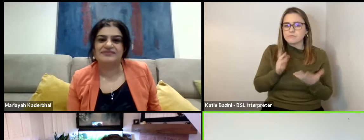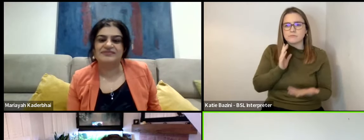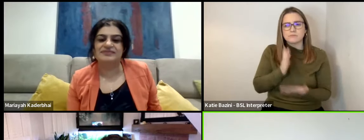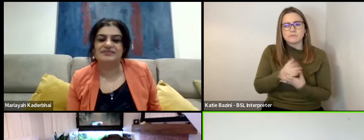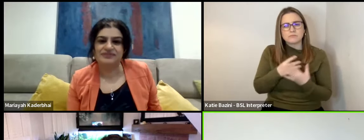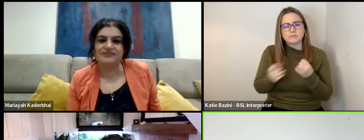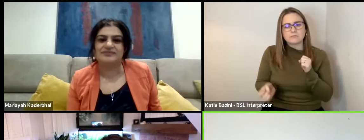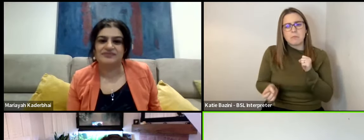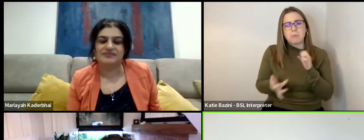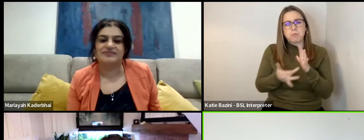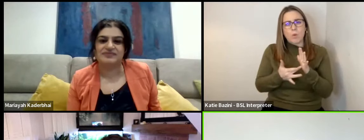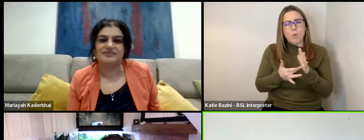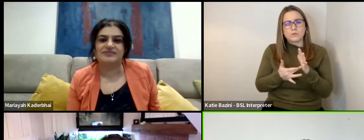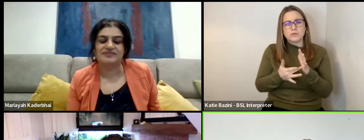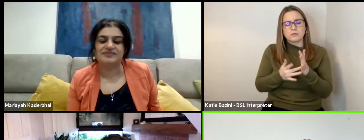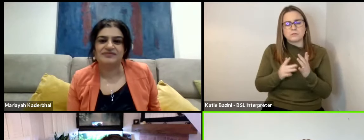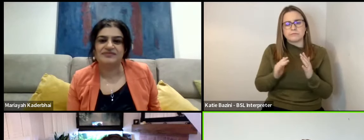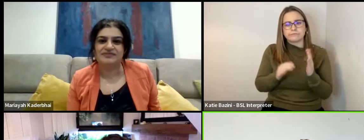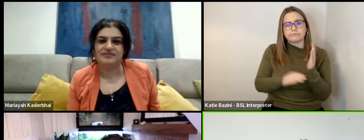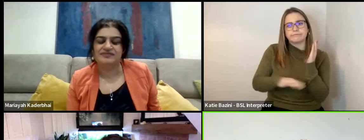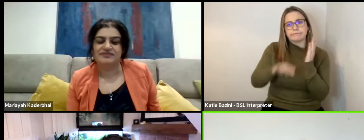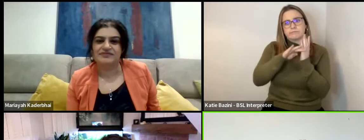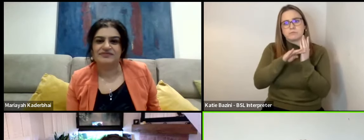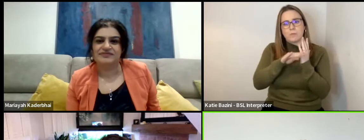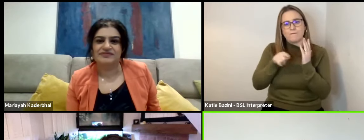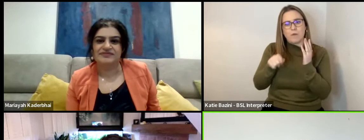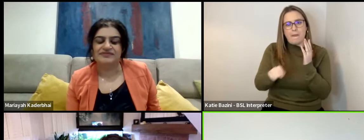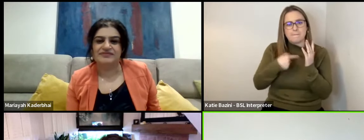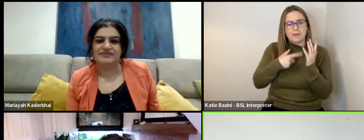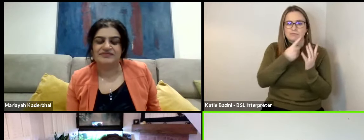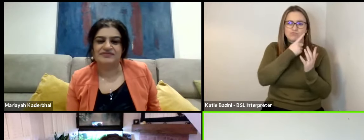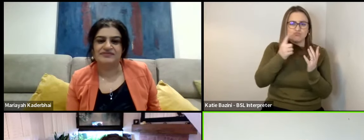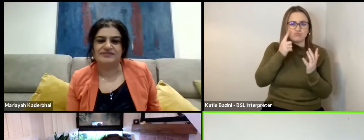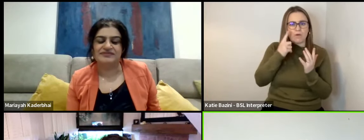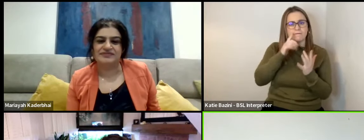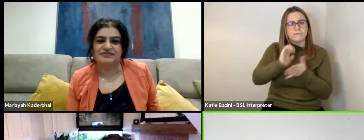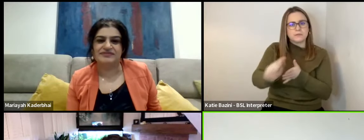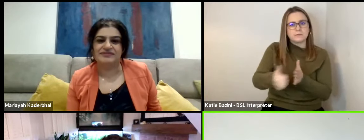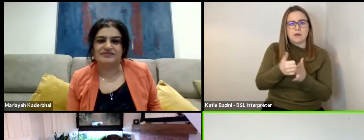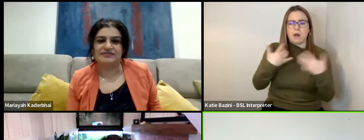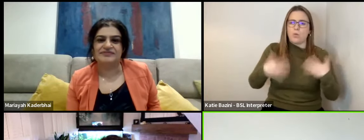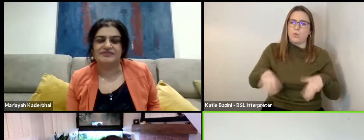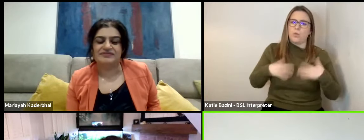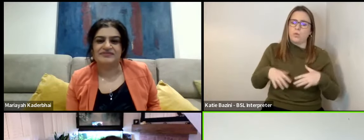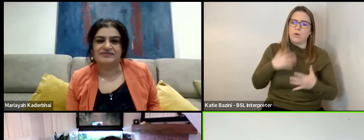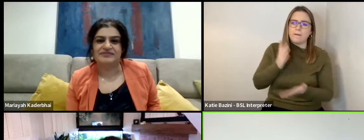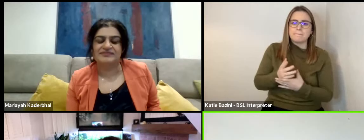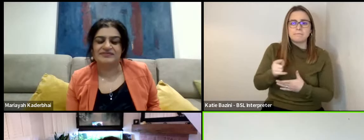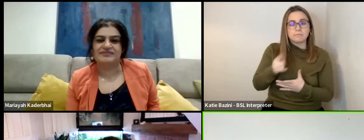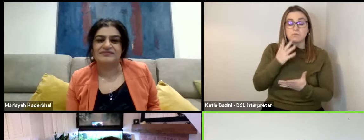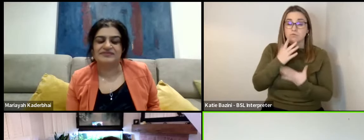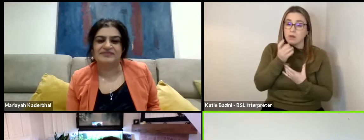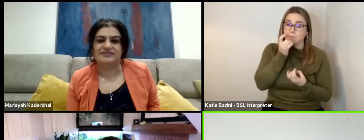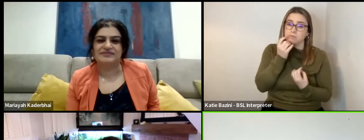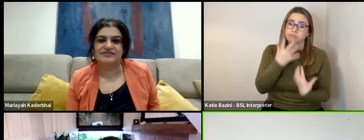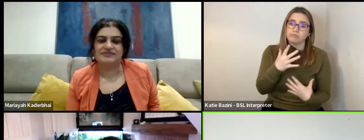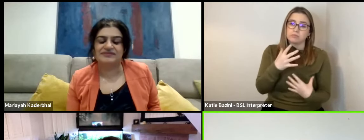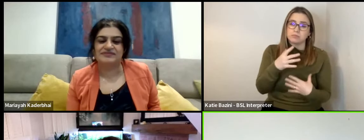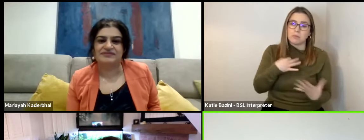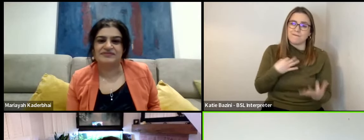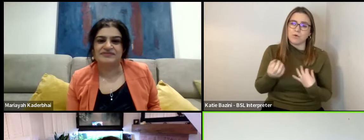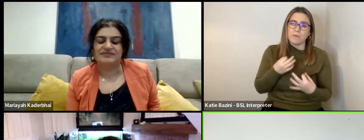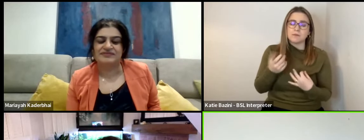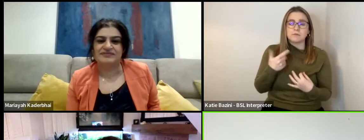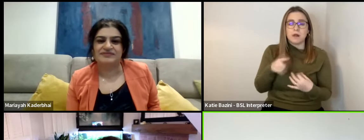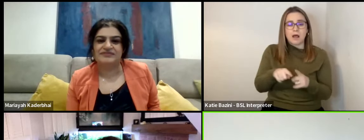important progression for him where he's proved his worth in a spectacular way. It's a phenomenal performance. And like